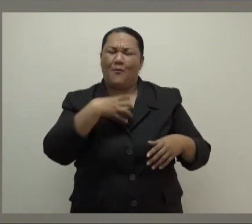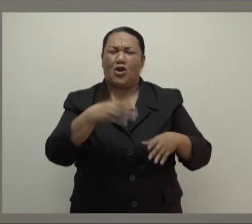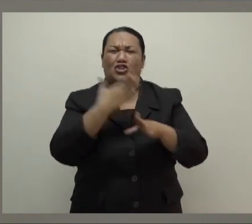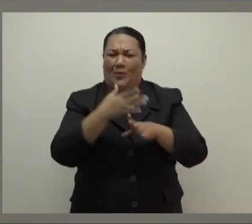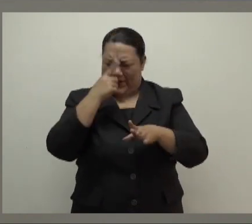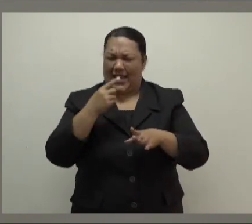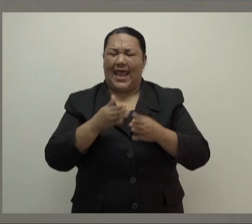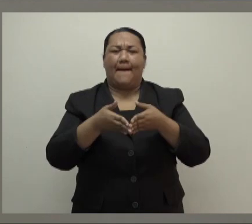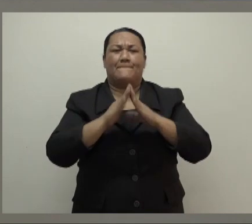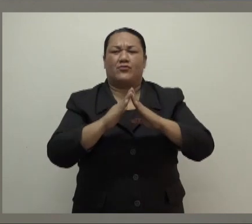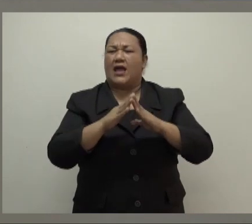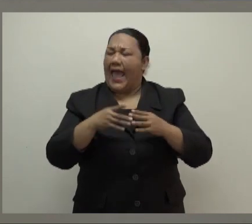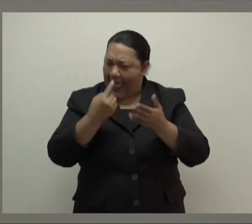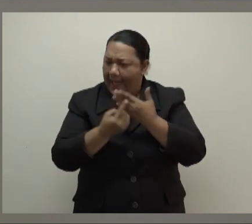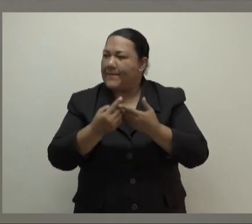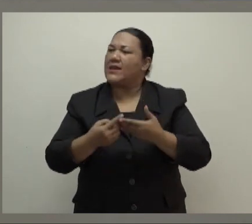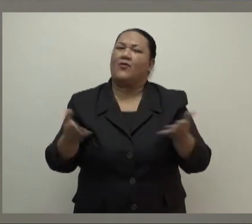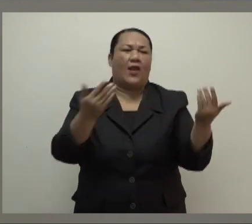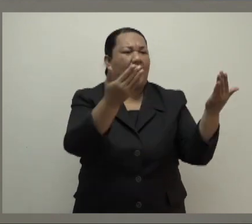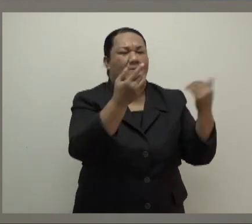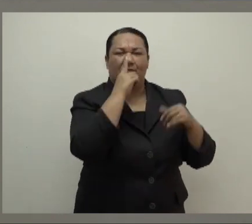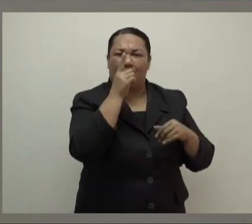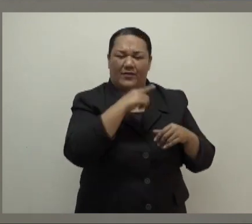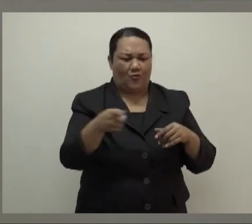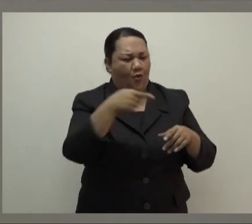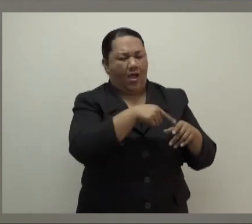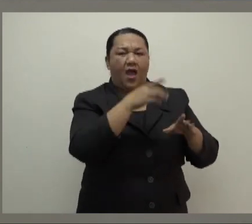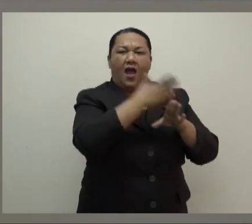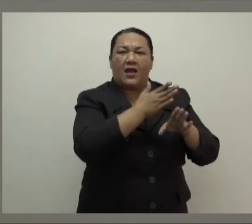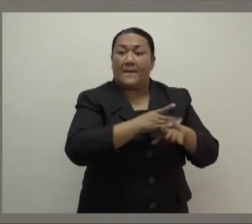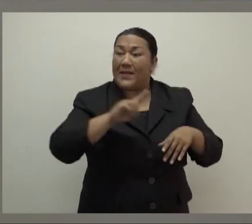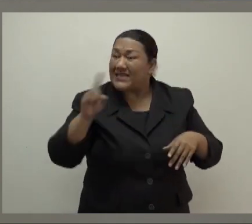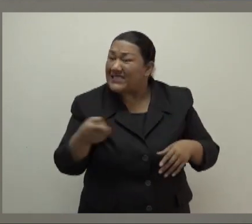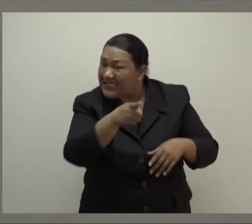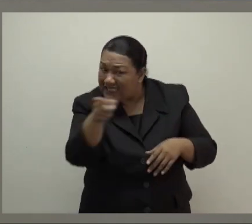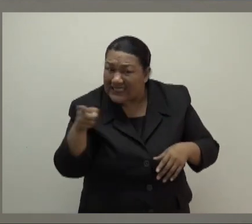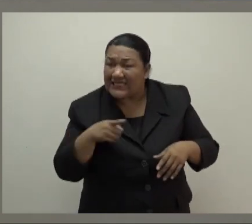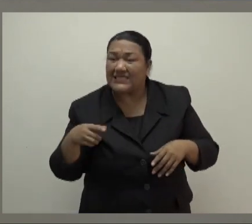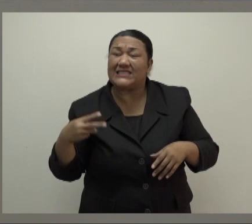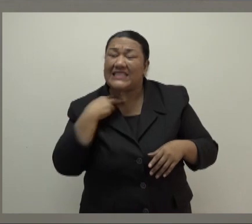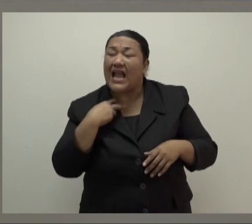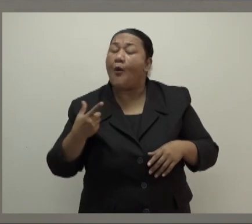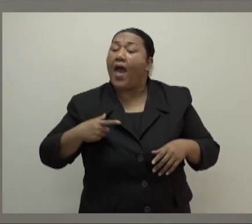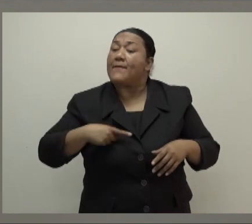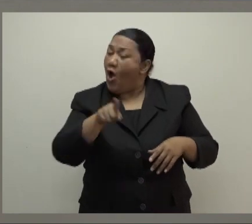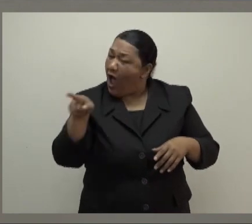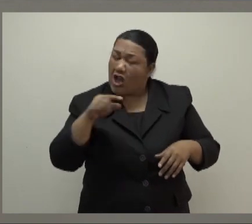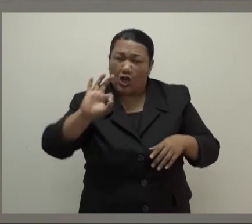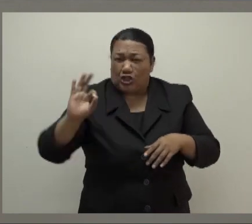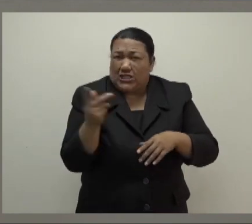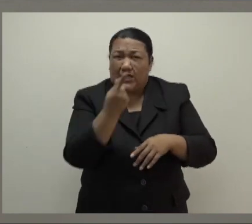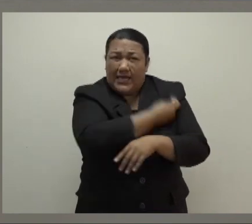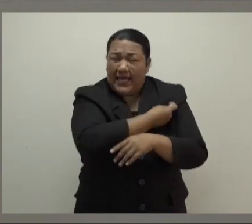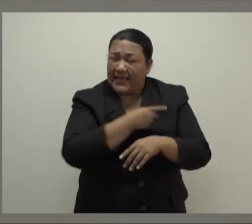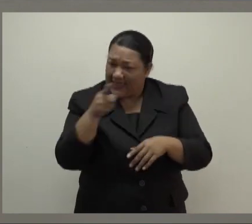So to those who are not fully vaccinated, our message is to please, please get it done. And those who are eligible for boosters,